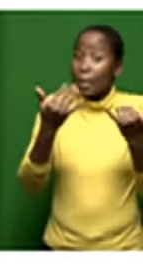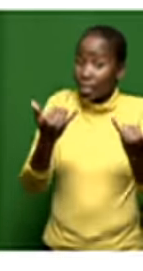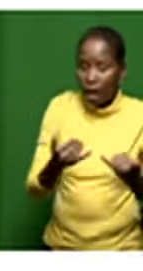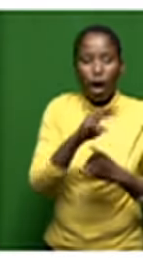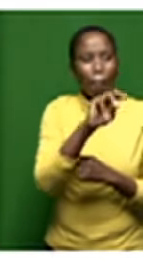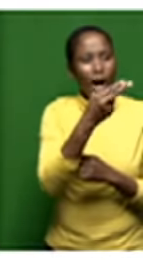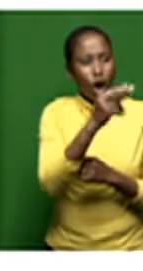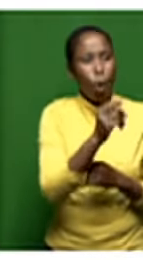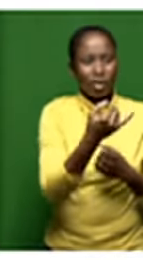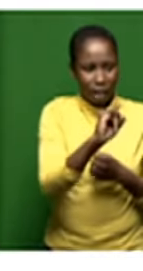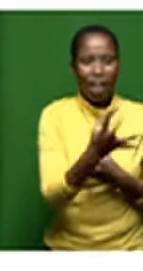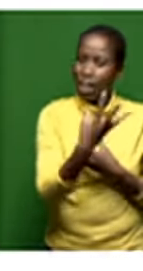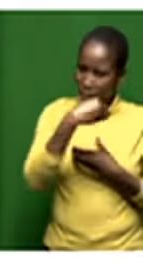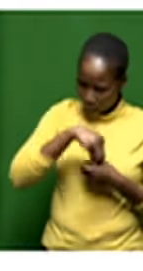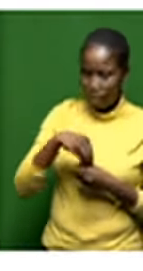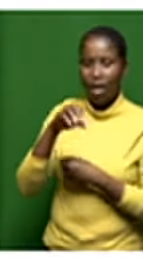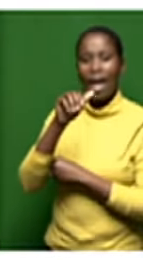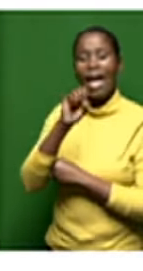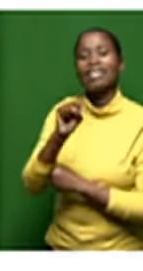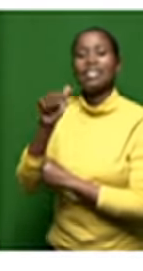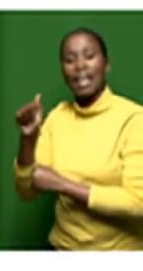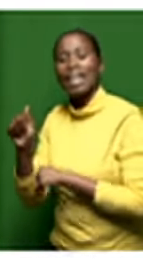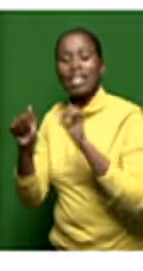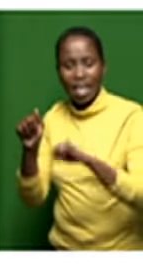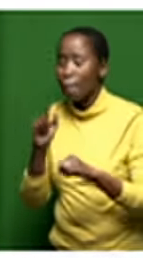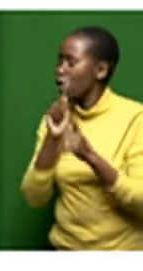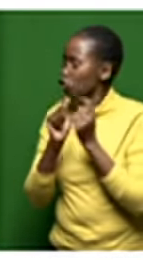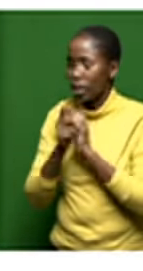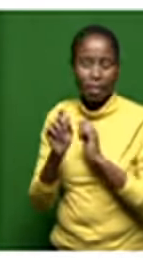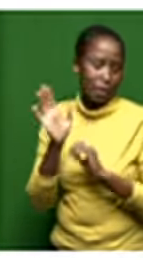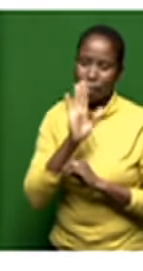saa operating model as a low-cost carrier and that hasn't changed